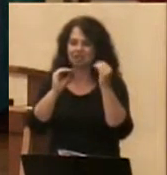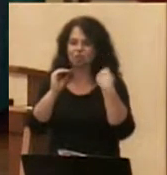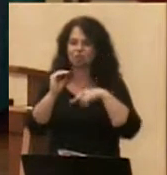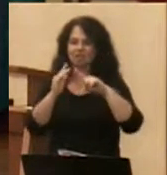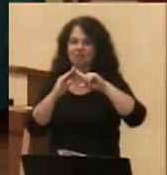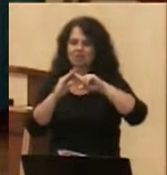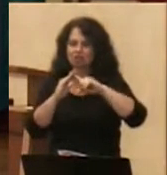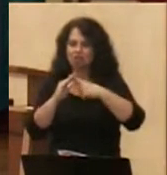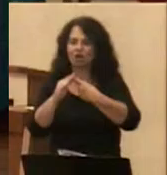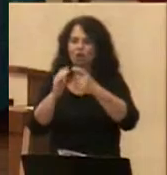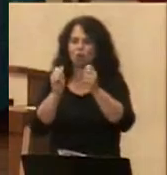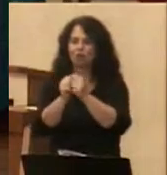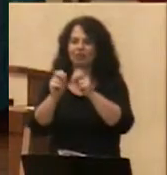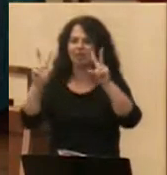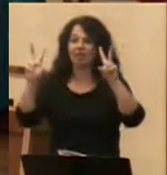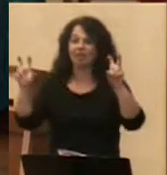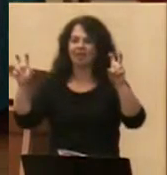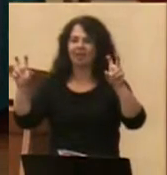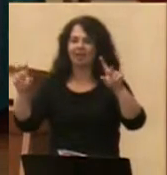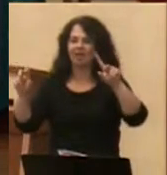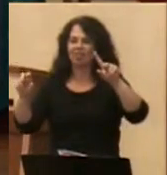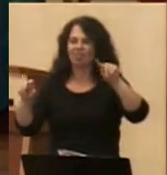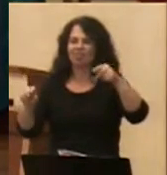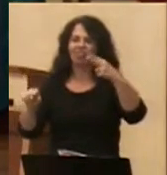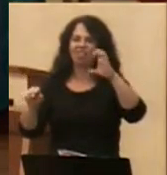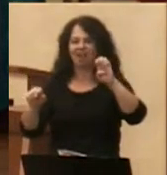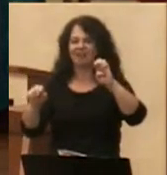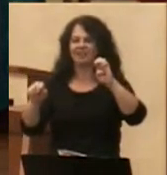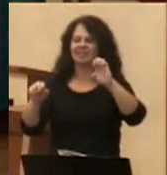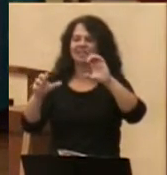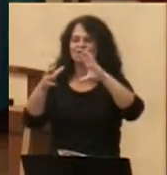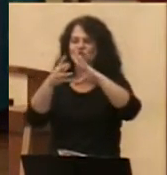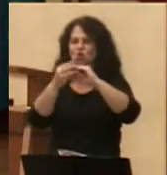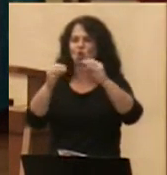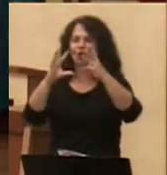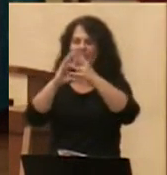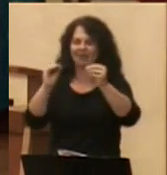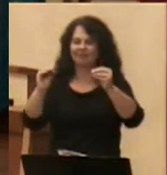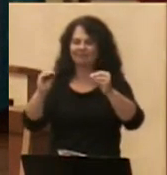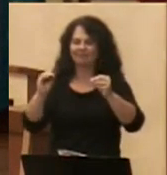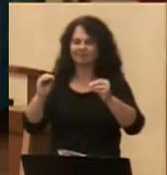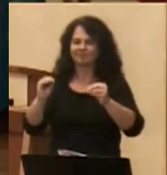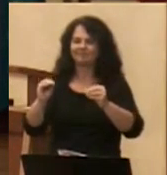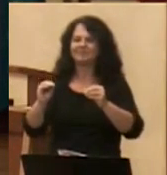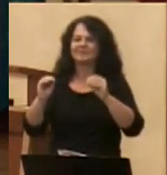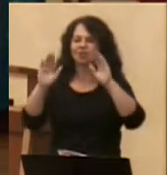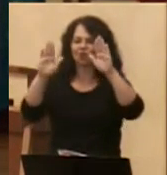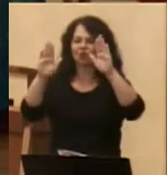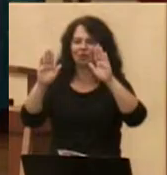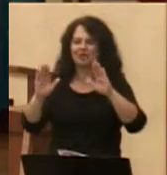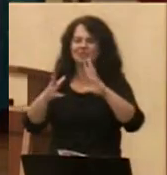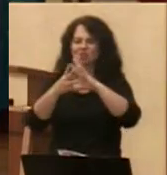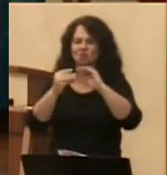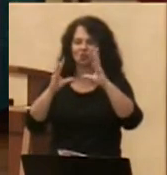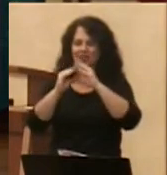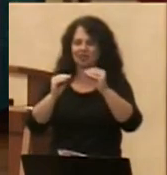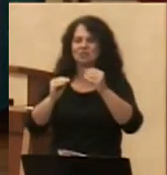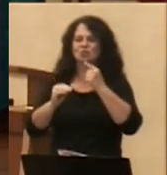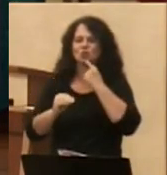in the story, the greatest story ever told. Amen. Please